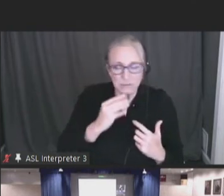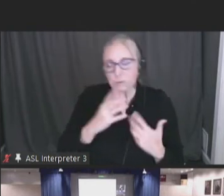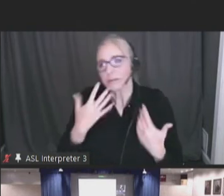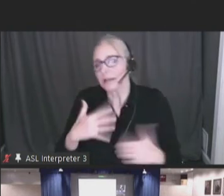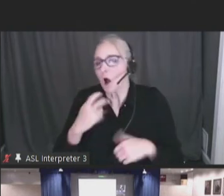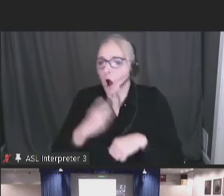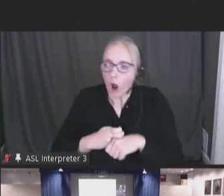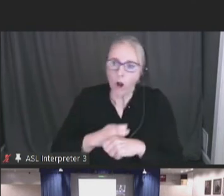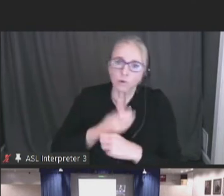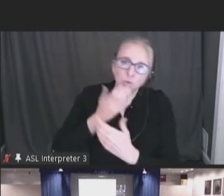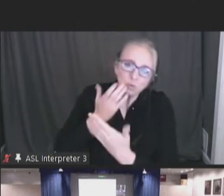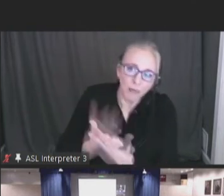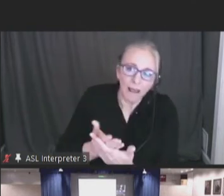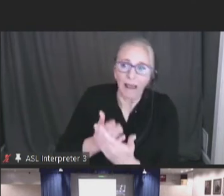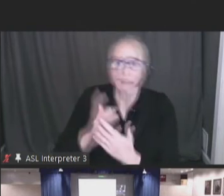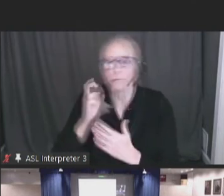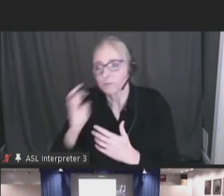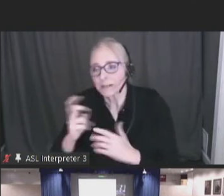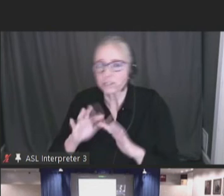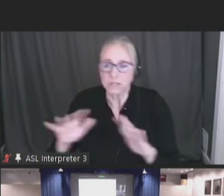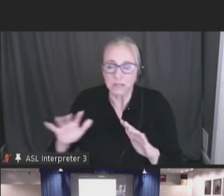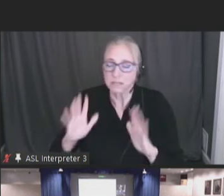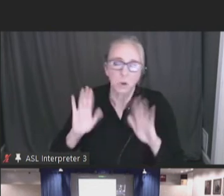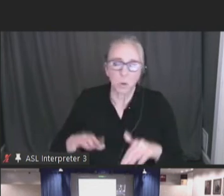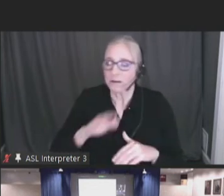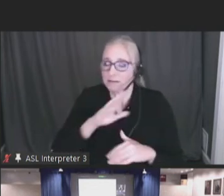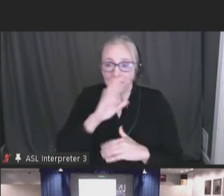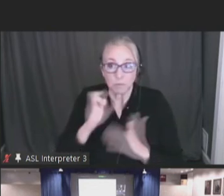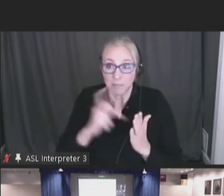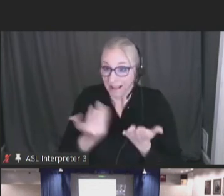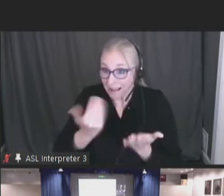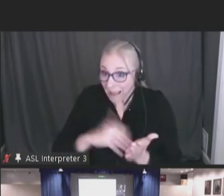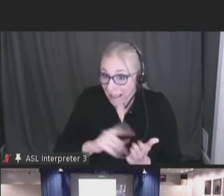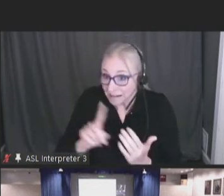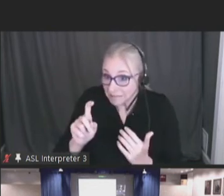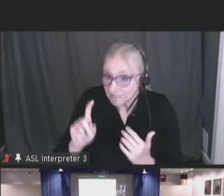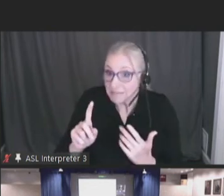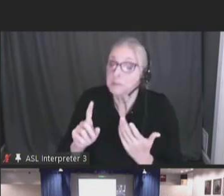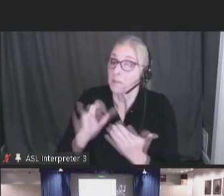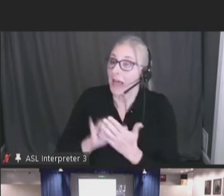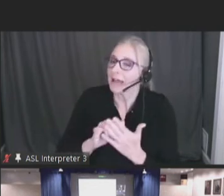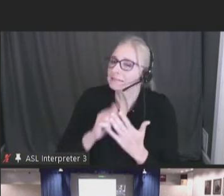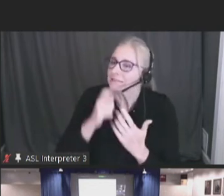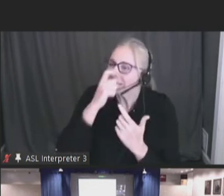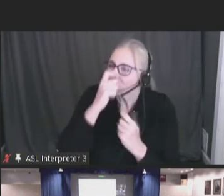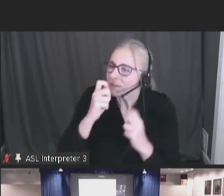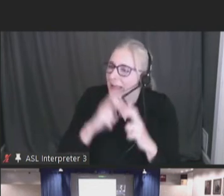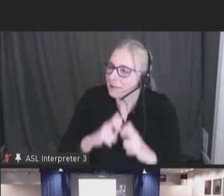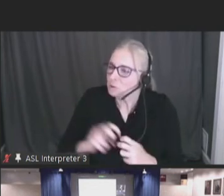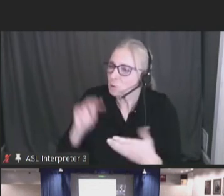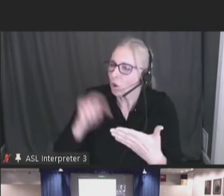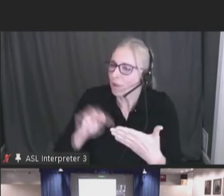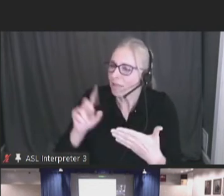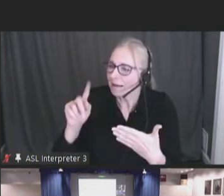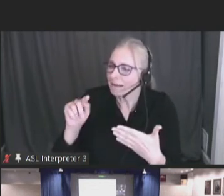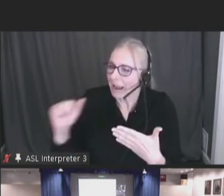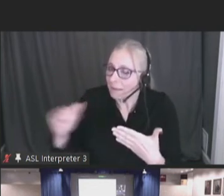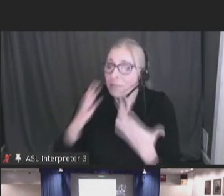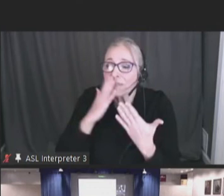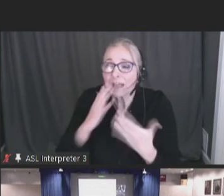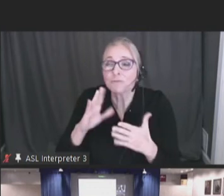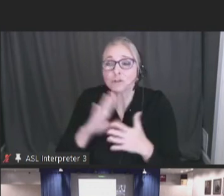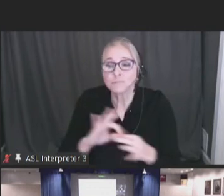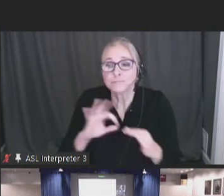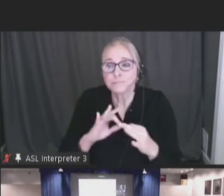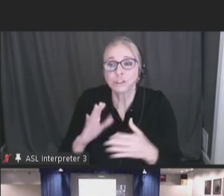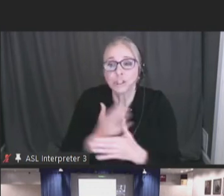that they didn't get come back for the for other vaccines. So, it'd interesting to see that analysis. But again, thank you all for sharing this information and for